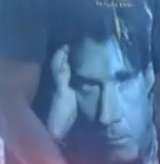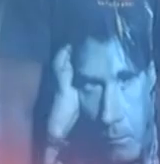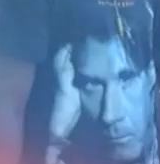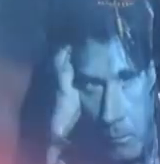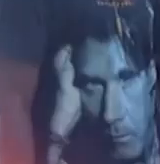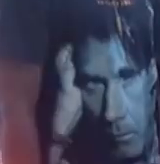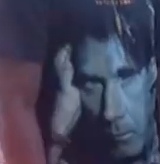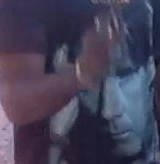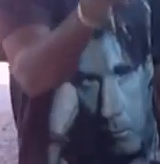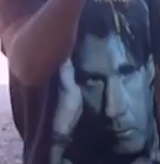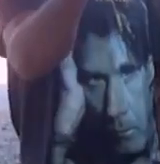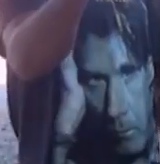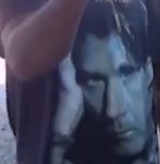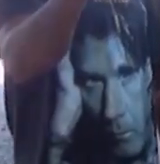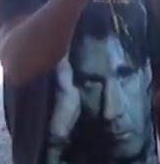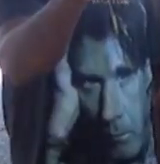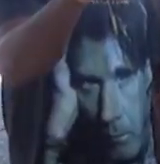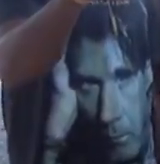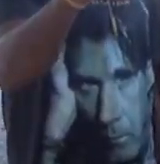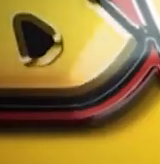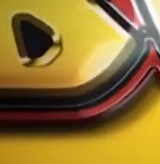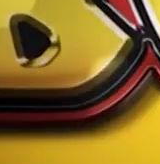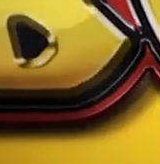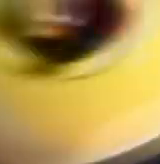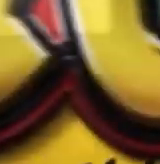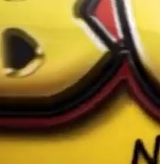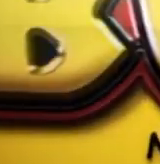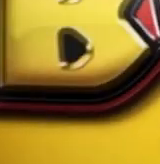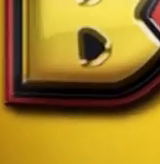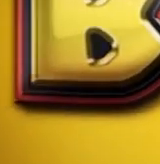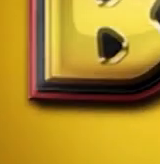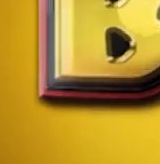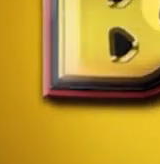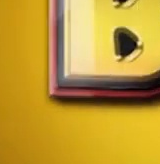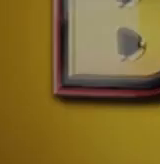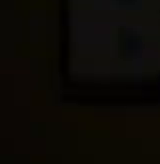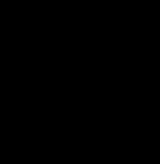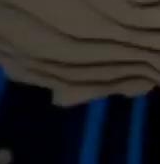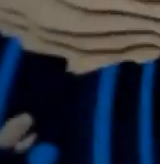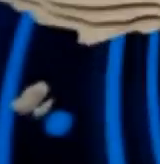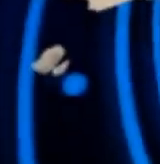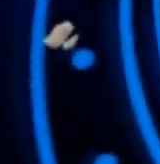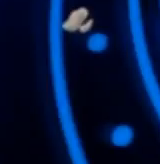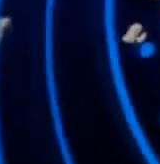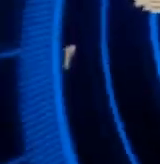Bula FM, number 2 NSR. Bula FM, number 2 NSR.